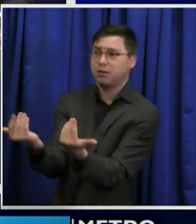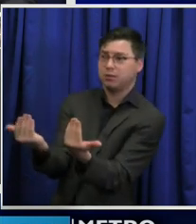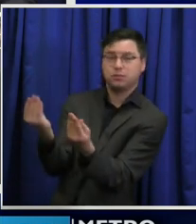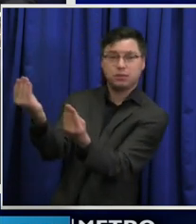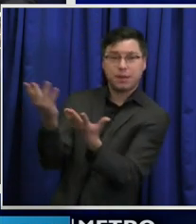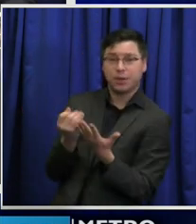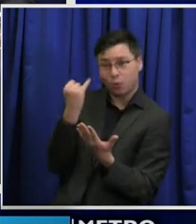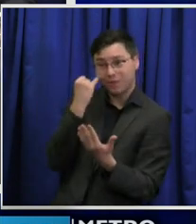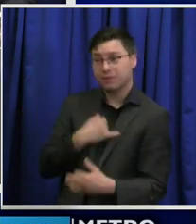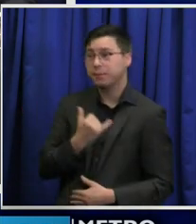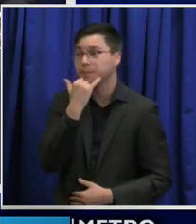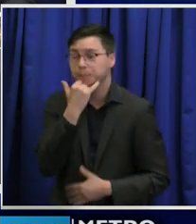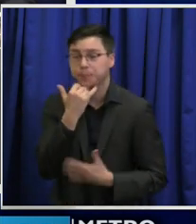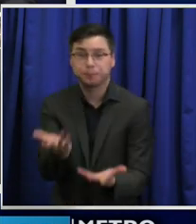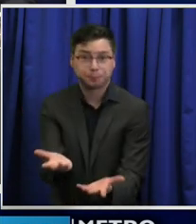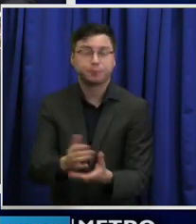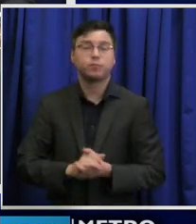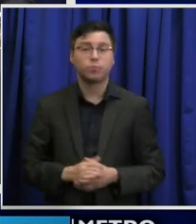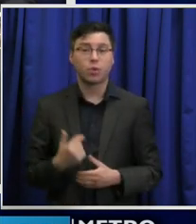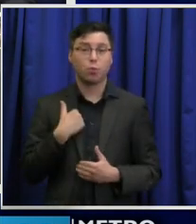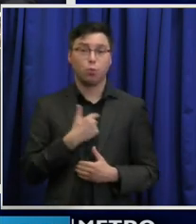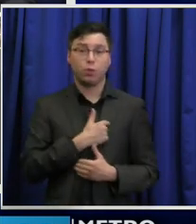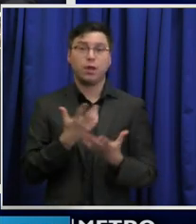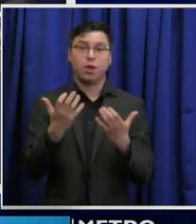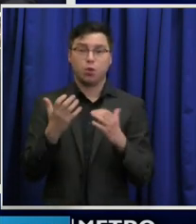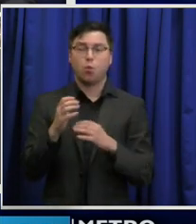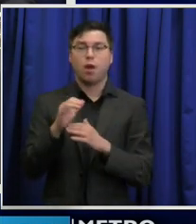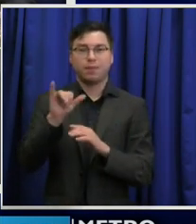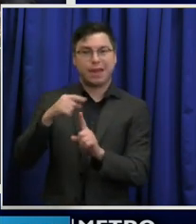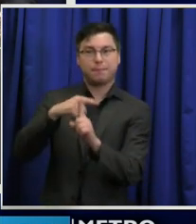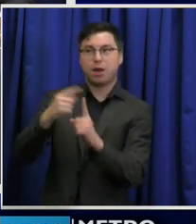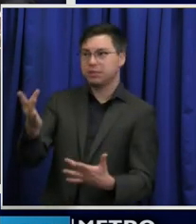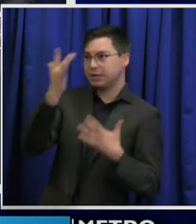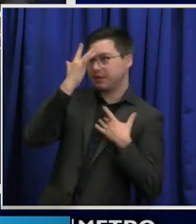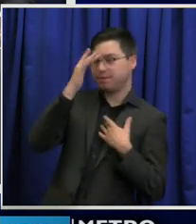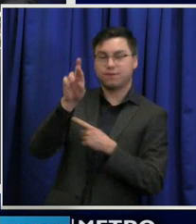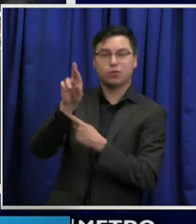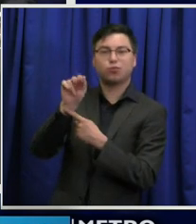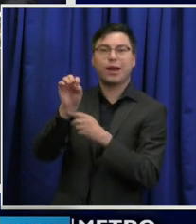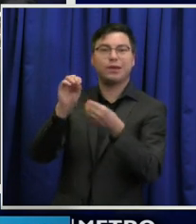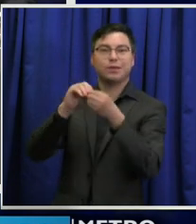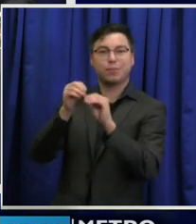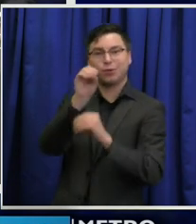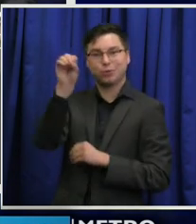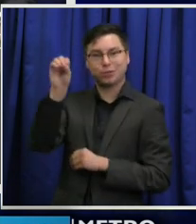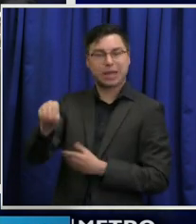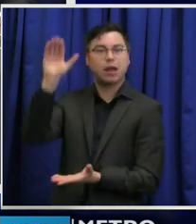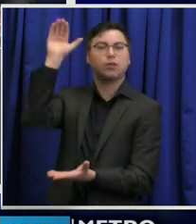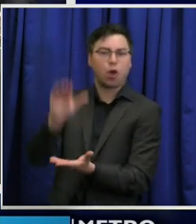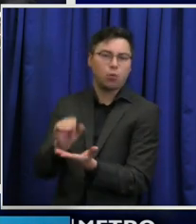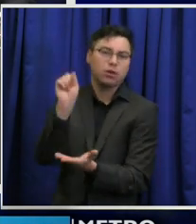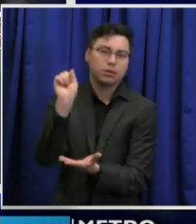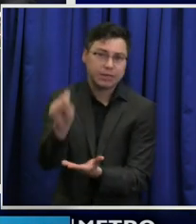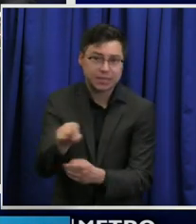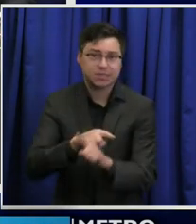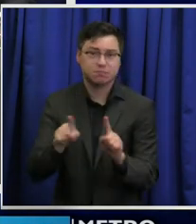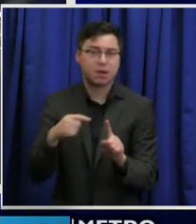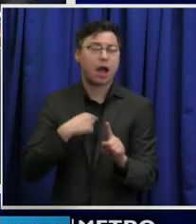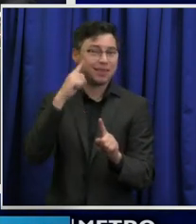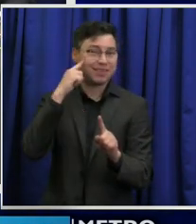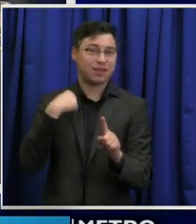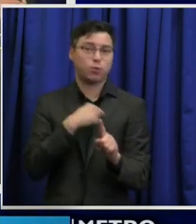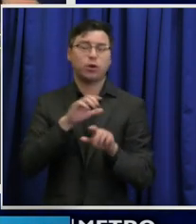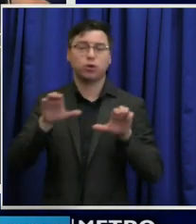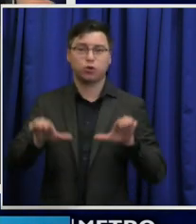that. But we want that positive rate to be lower and maybe testing more at some point would find thing, but we're doing a pretty reasonable